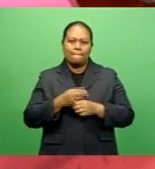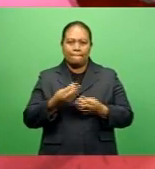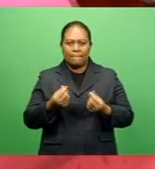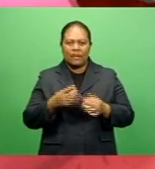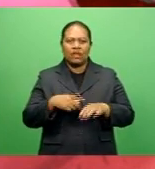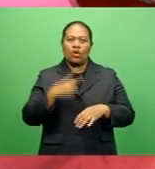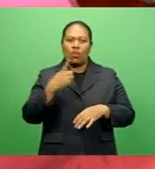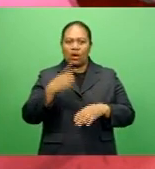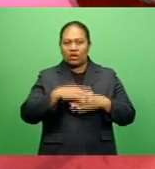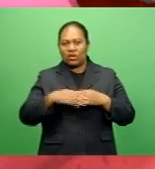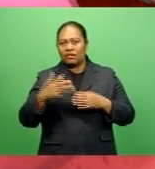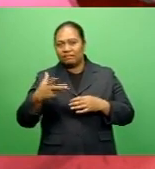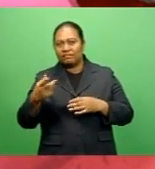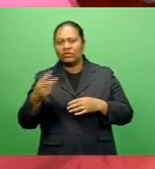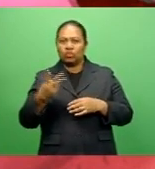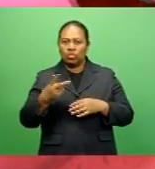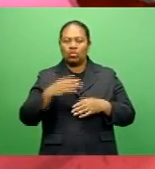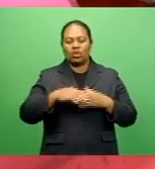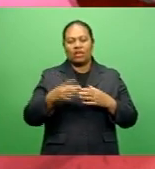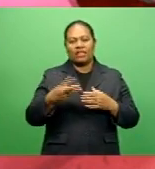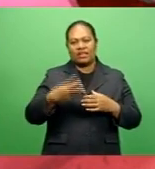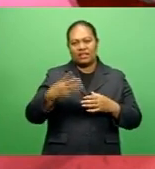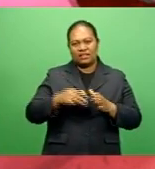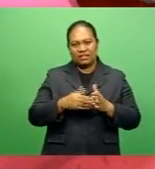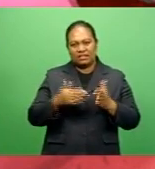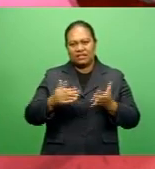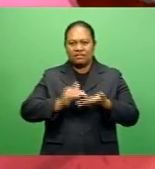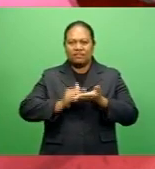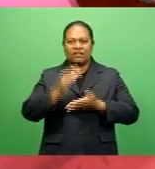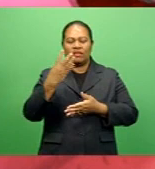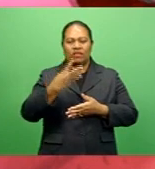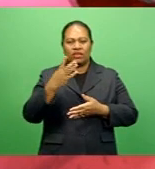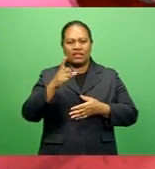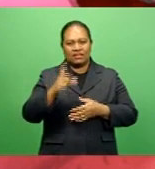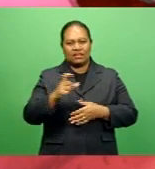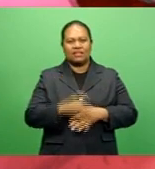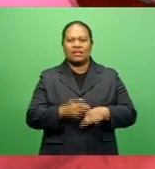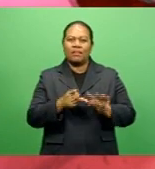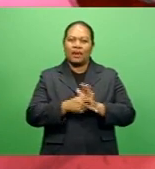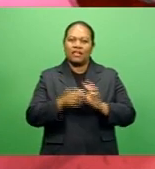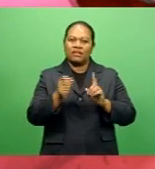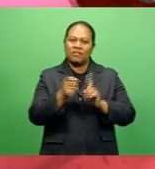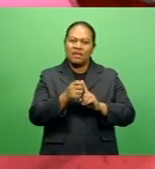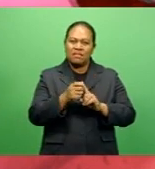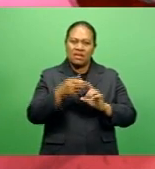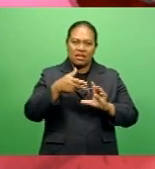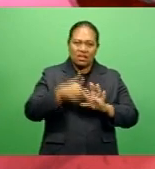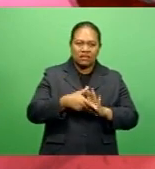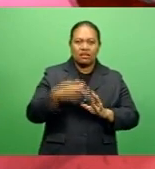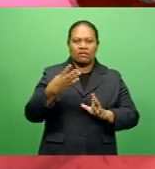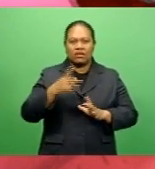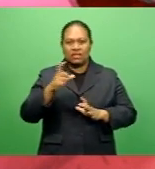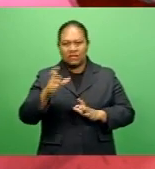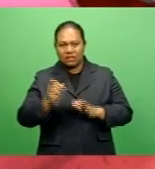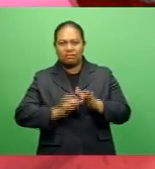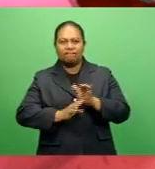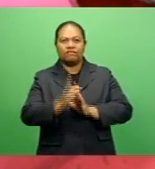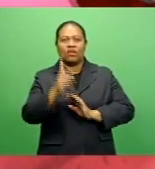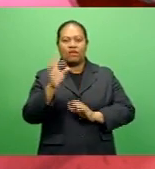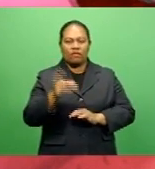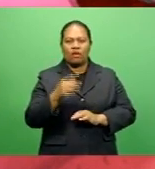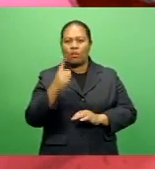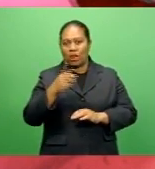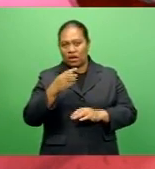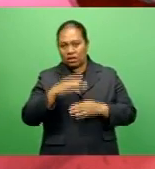.99 to $2.13 per liter, an increase of $0.14. The price of premix will go up $0.14 as well, from $1